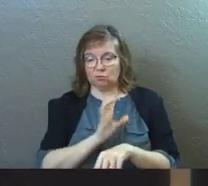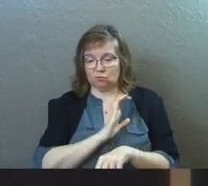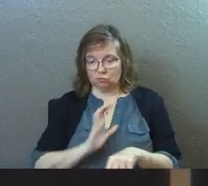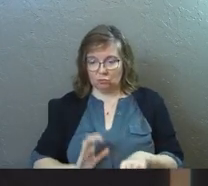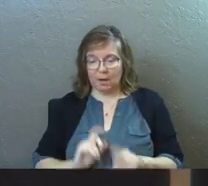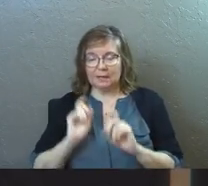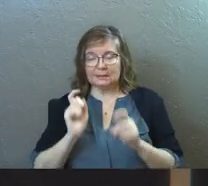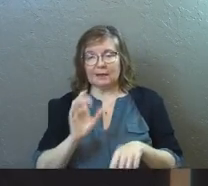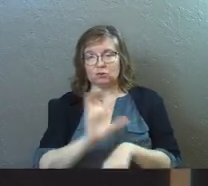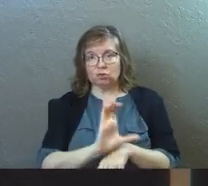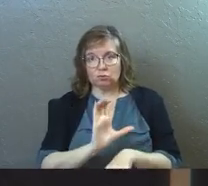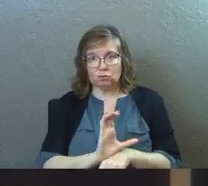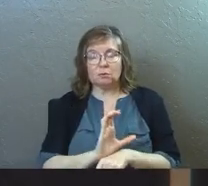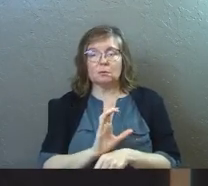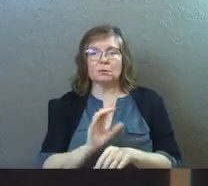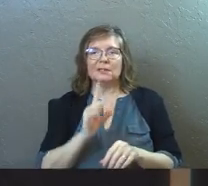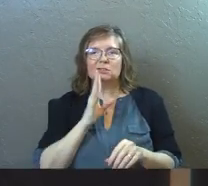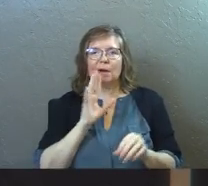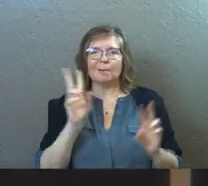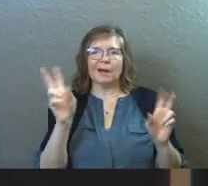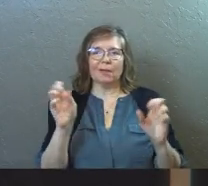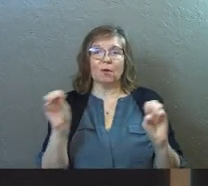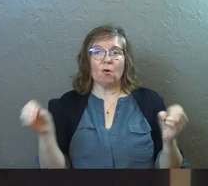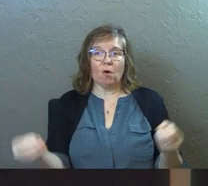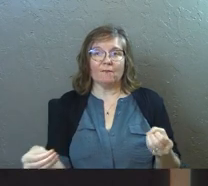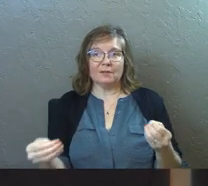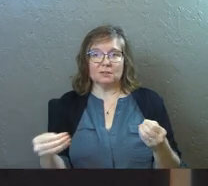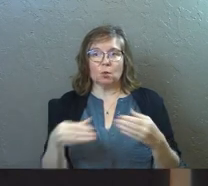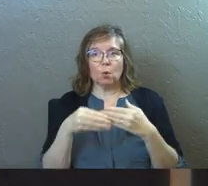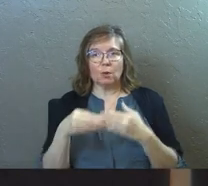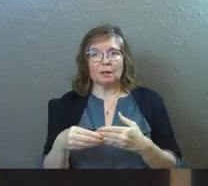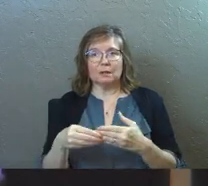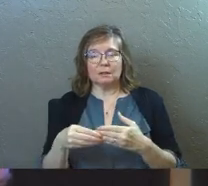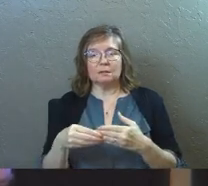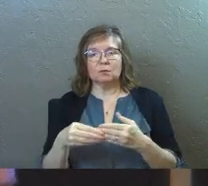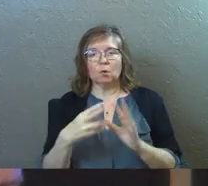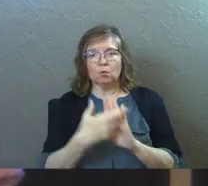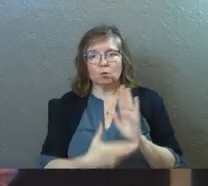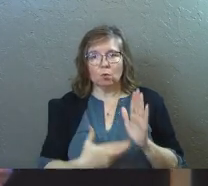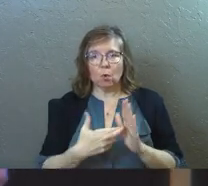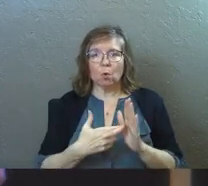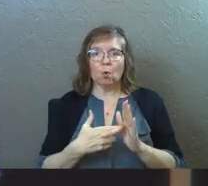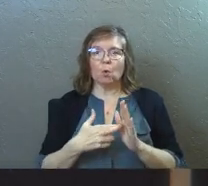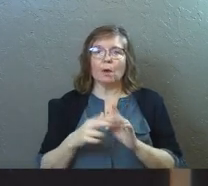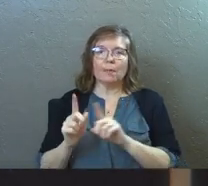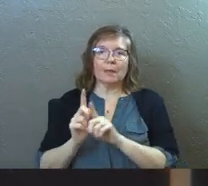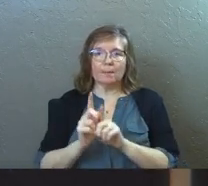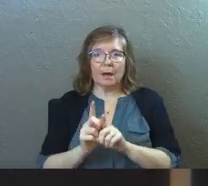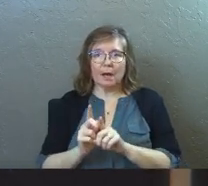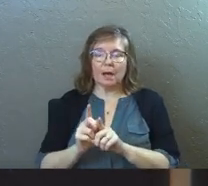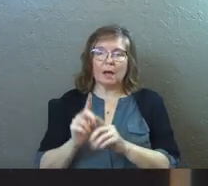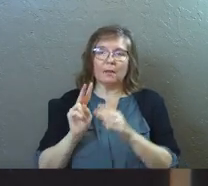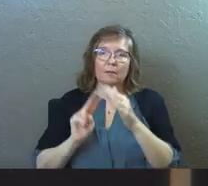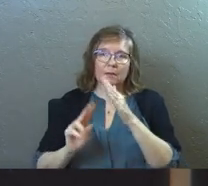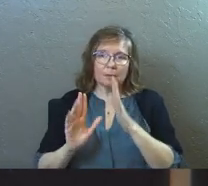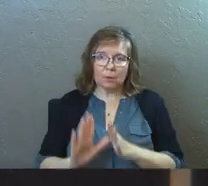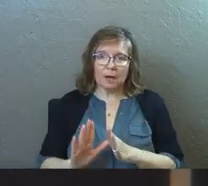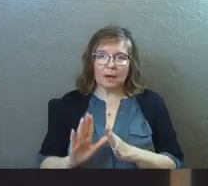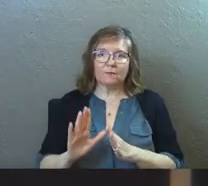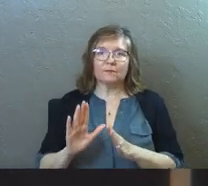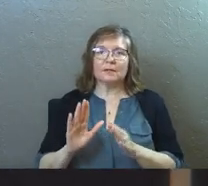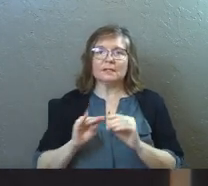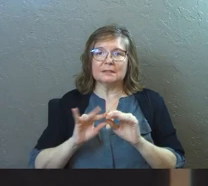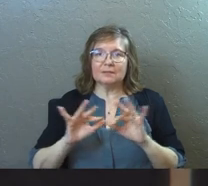about the offices or the lead roles, the spiritual leaders of the church, the apostles, the prophets, the evangelists, and the